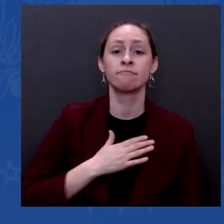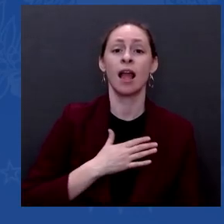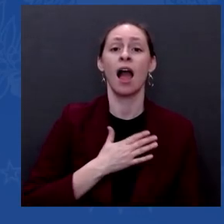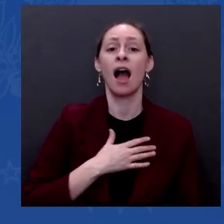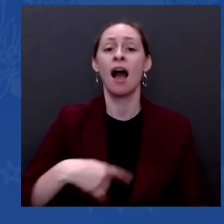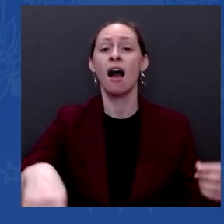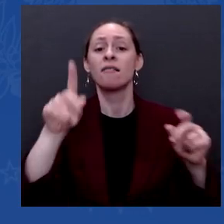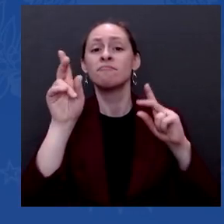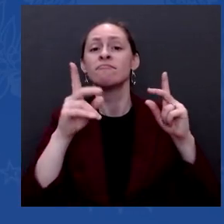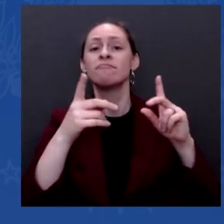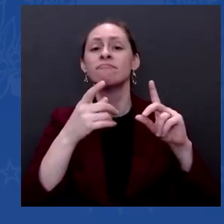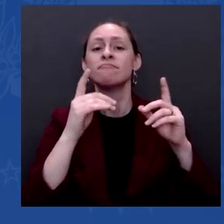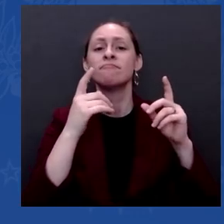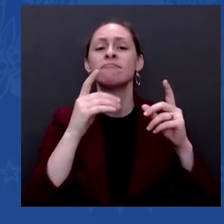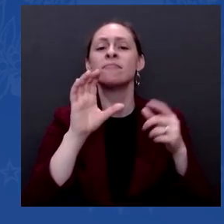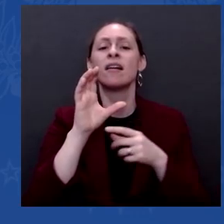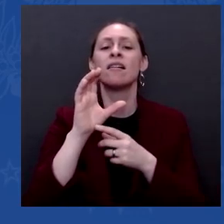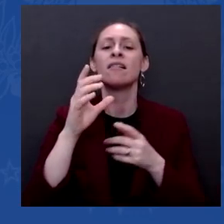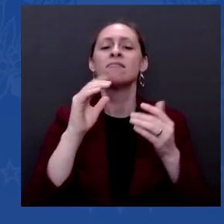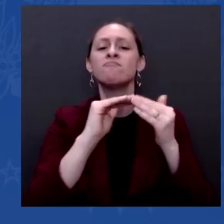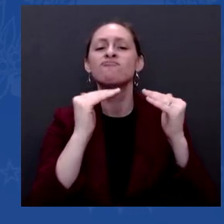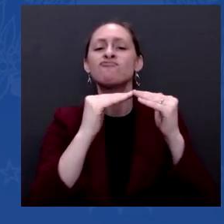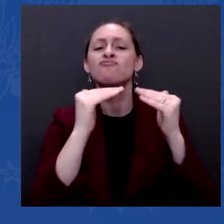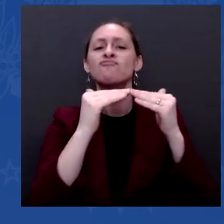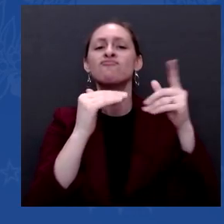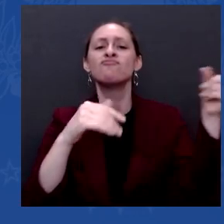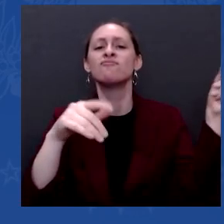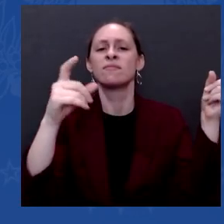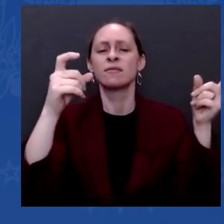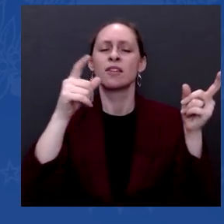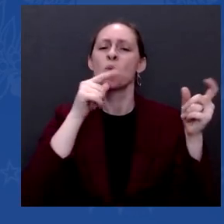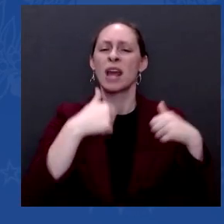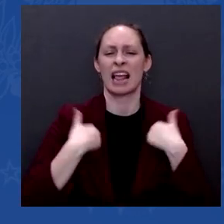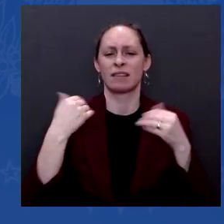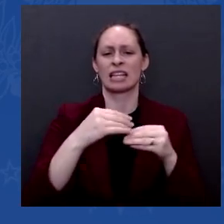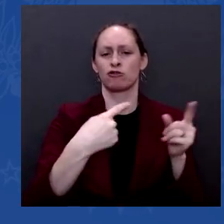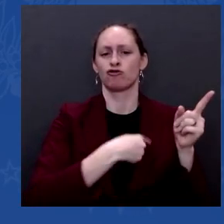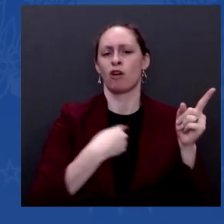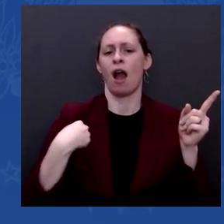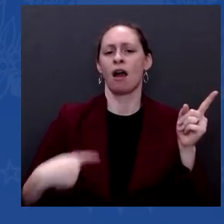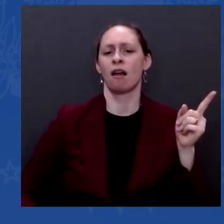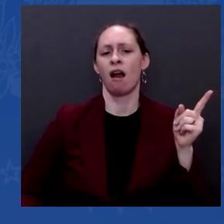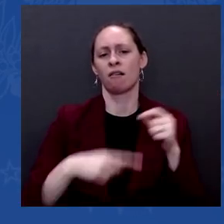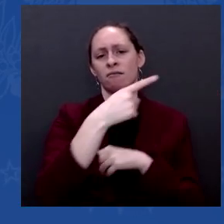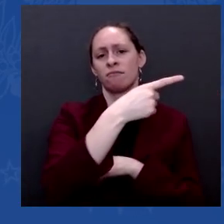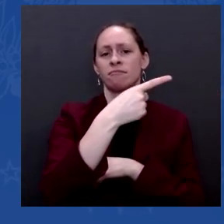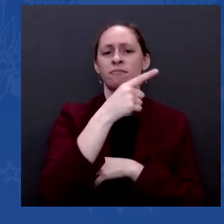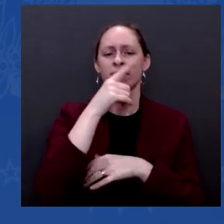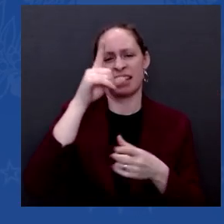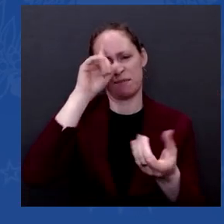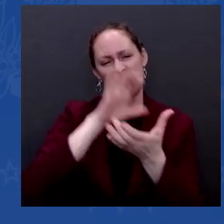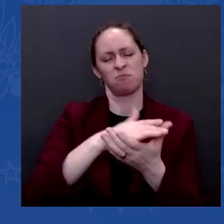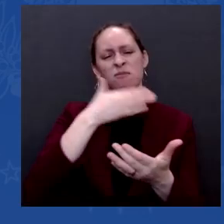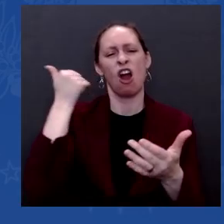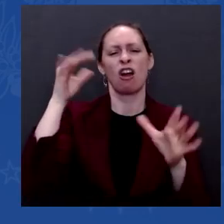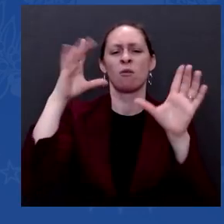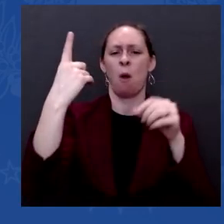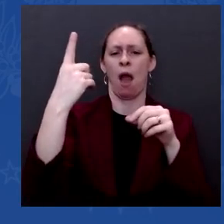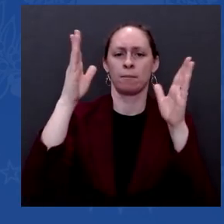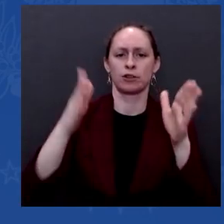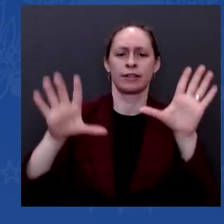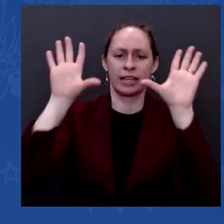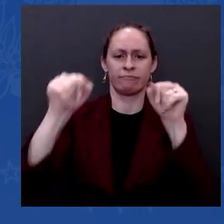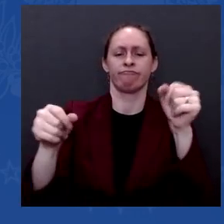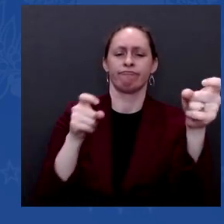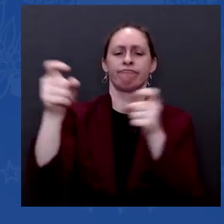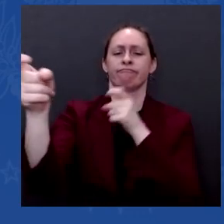I believe we're going through one of those inflection points in history that occurs every several generations or even